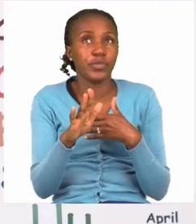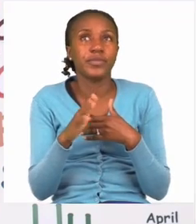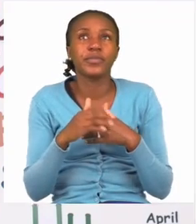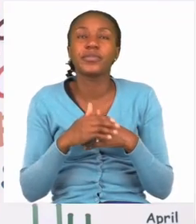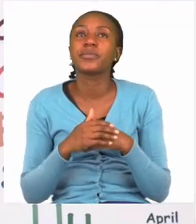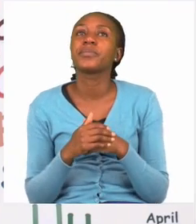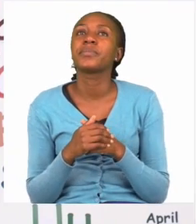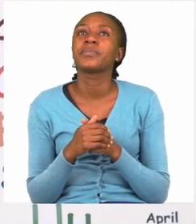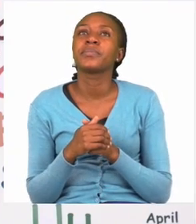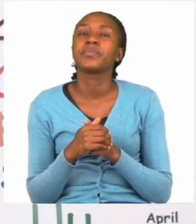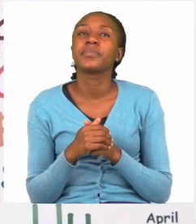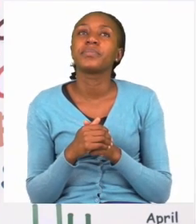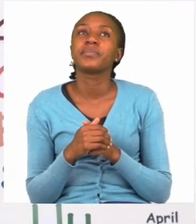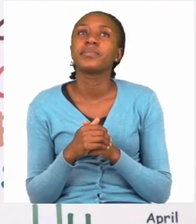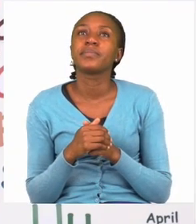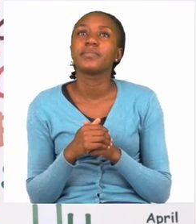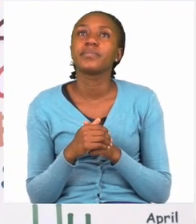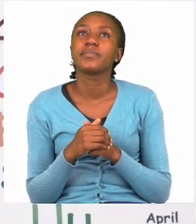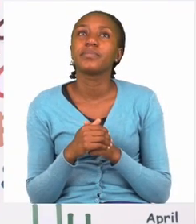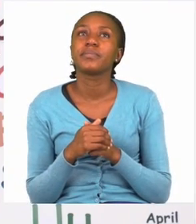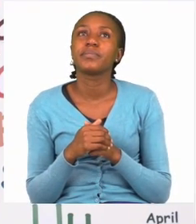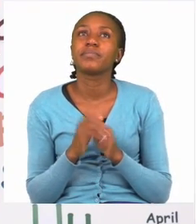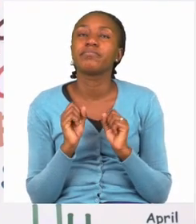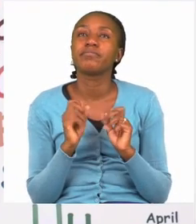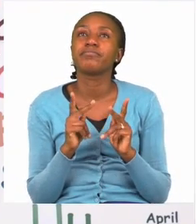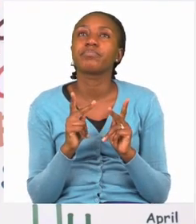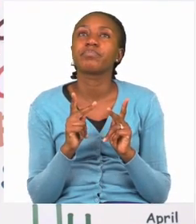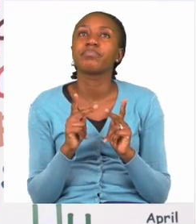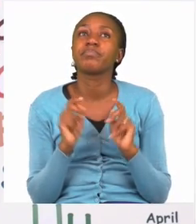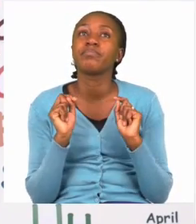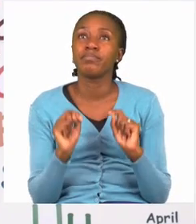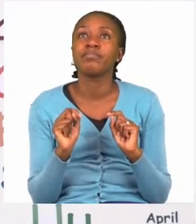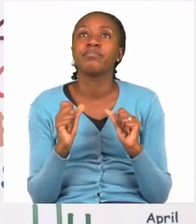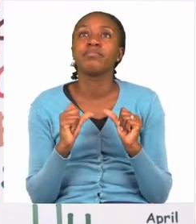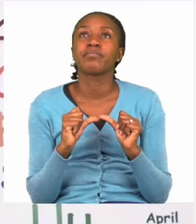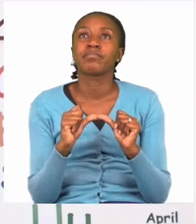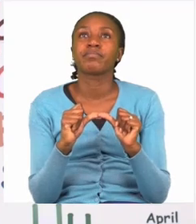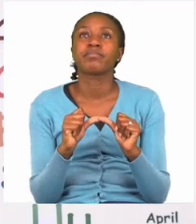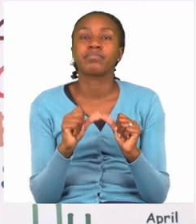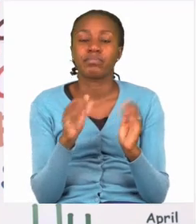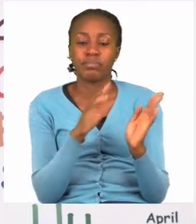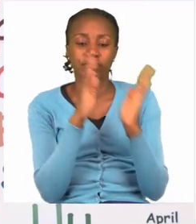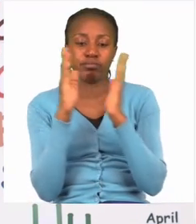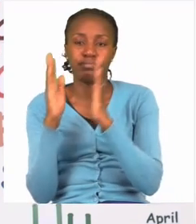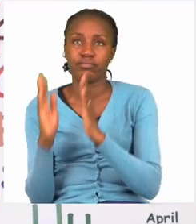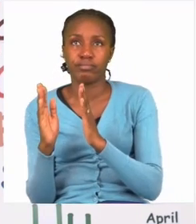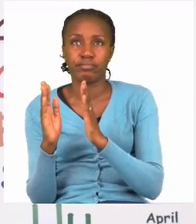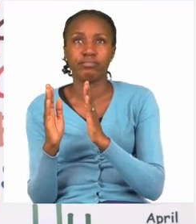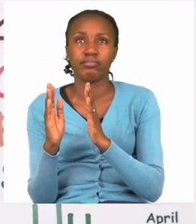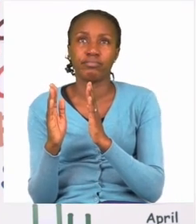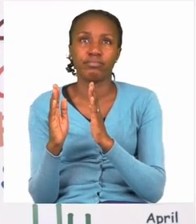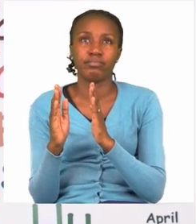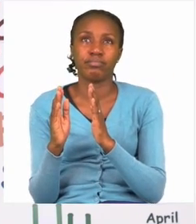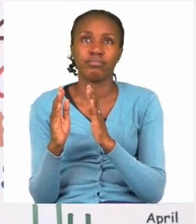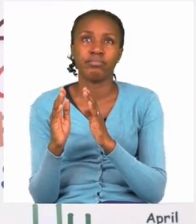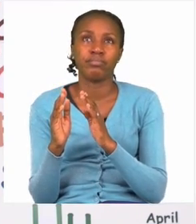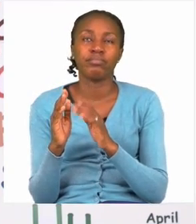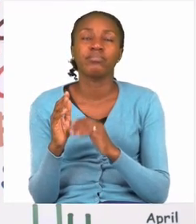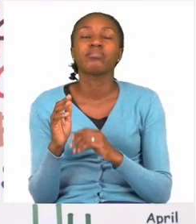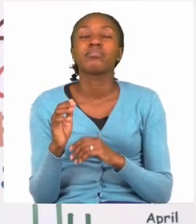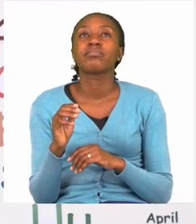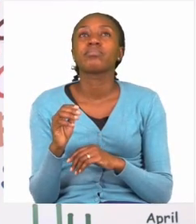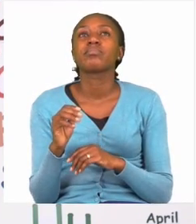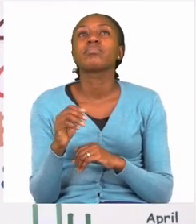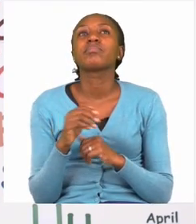found this word. Okay. Now everyone, there are lots of other words that you need to find.